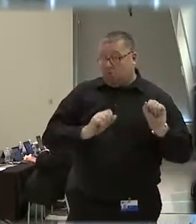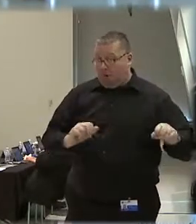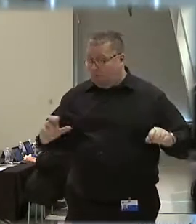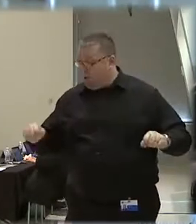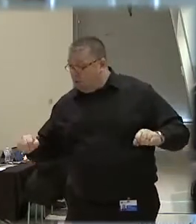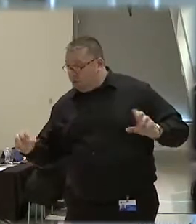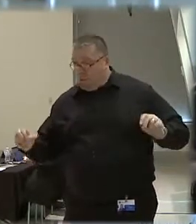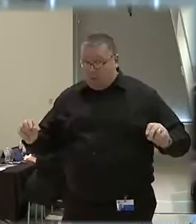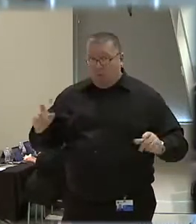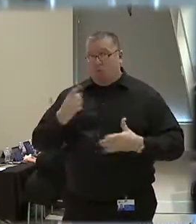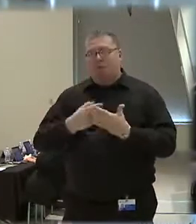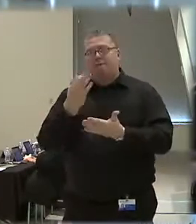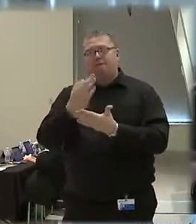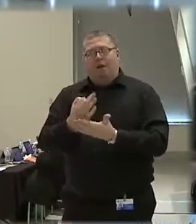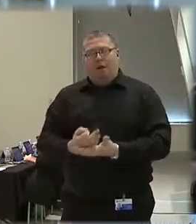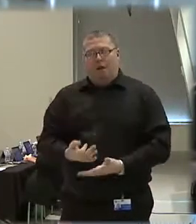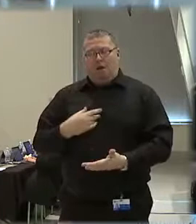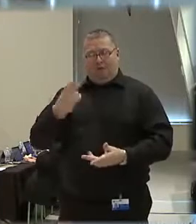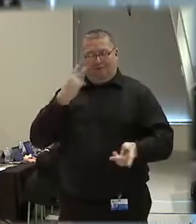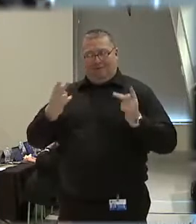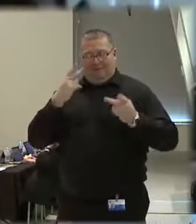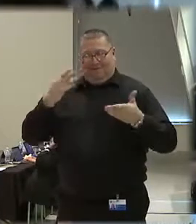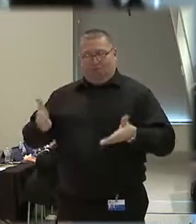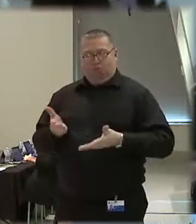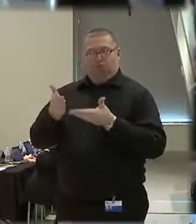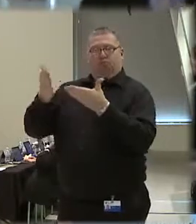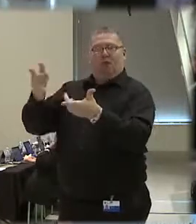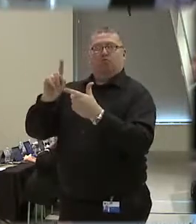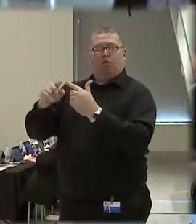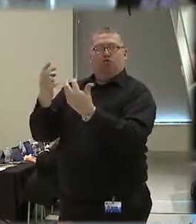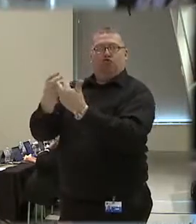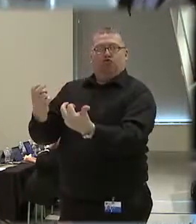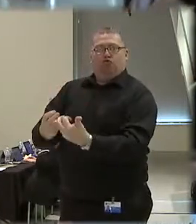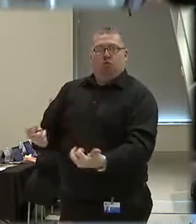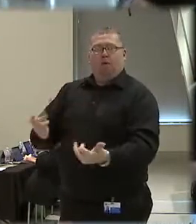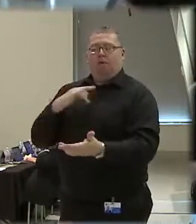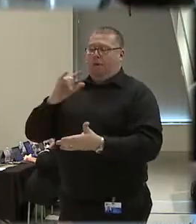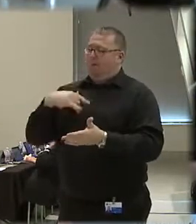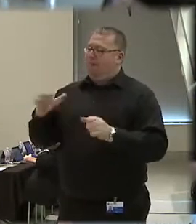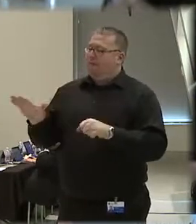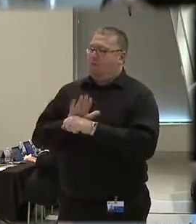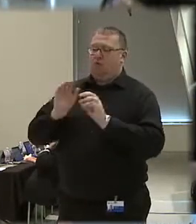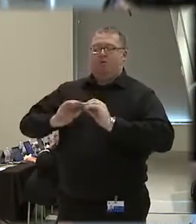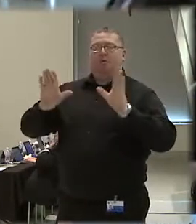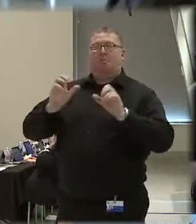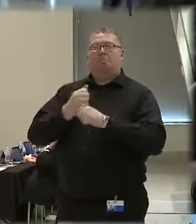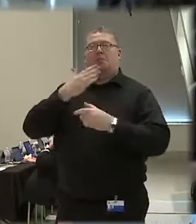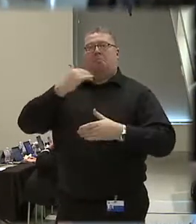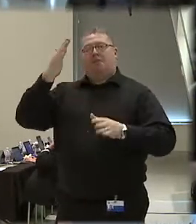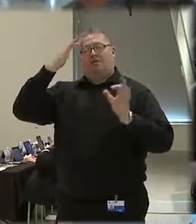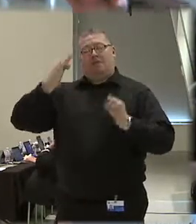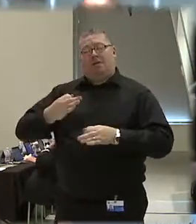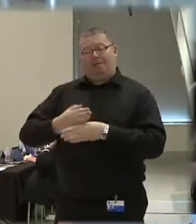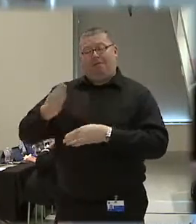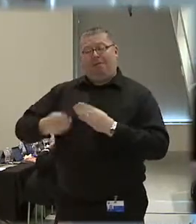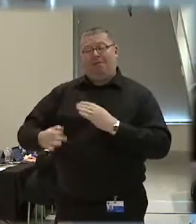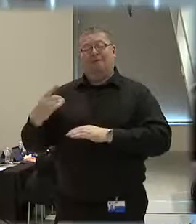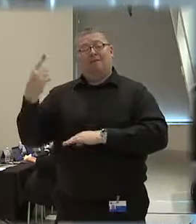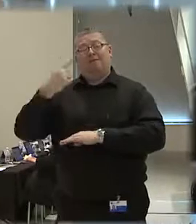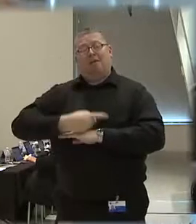What were the facts that were presented to them? Because the goal is to be transparent so we can make the best judgment at the end of the day. So